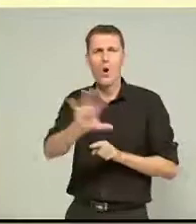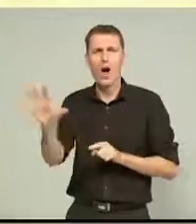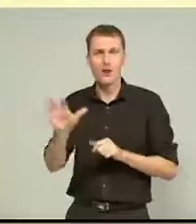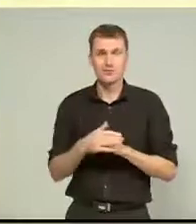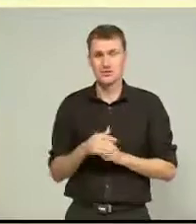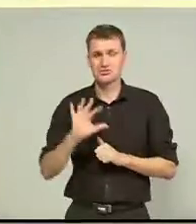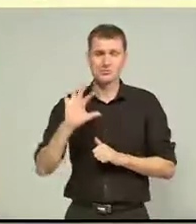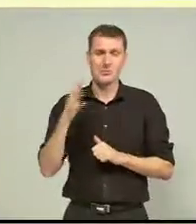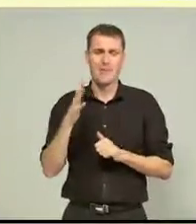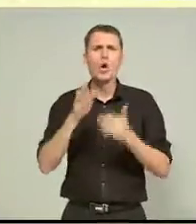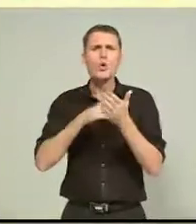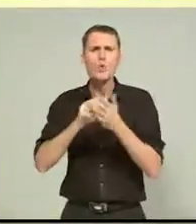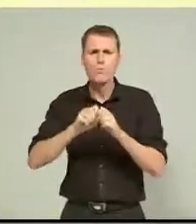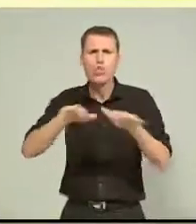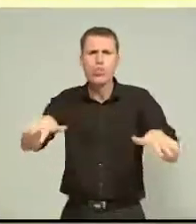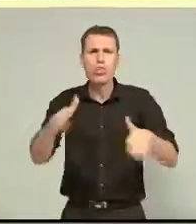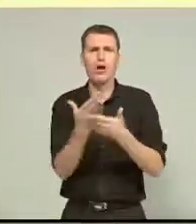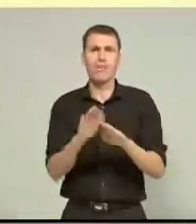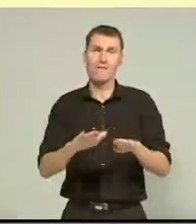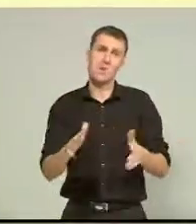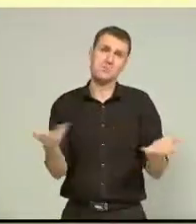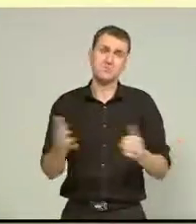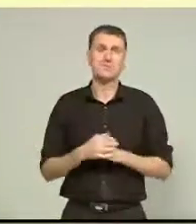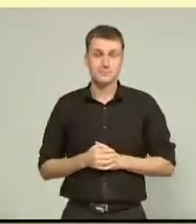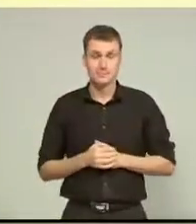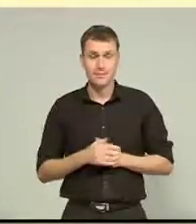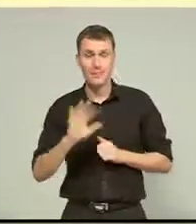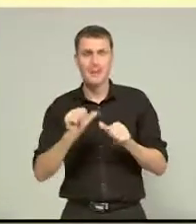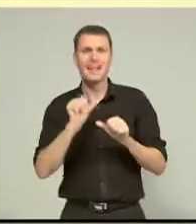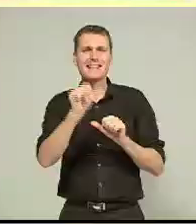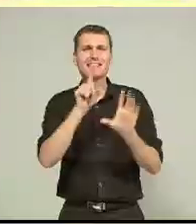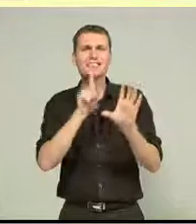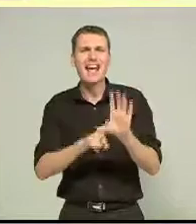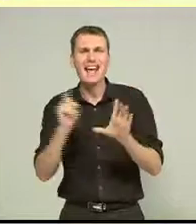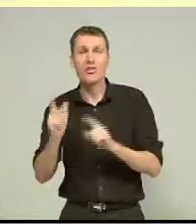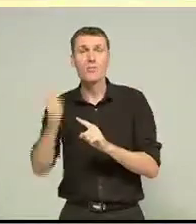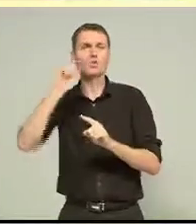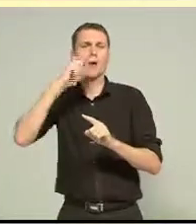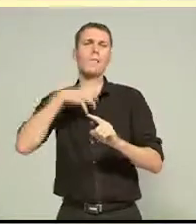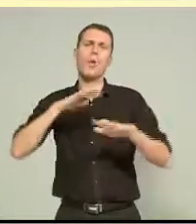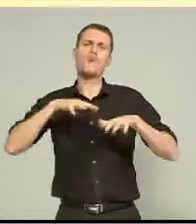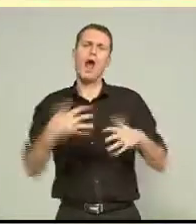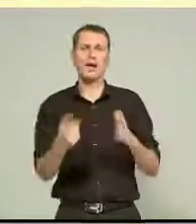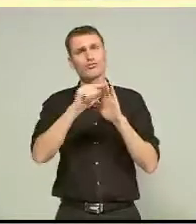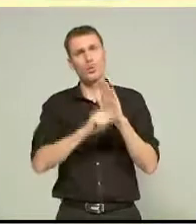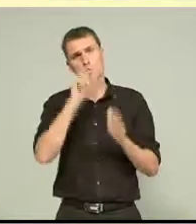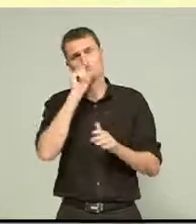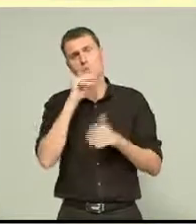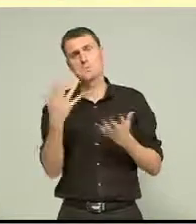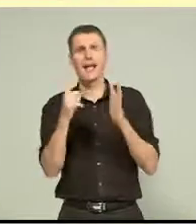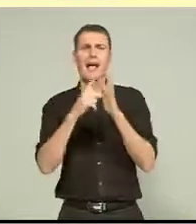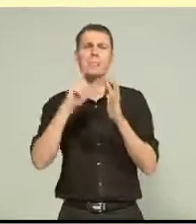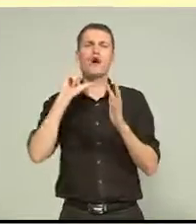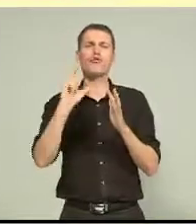yeah, I don't know, some glue on the floor. I don't know. Maybe next year, the Department of No Fun and Games will be more relaxed about it. Emma Cropper,